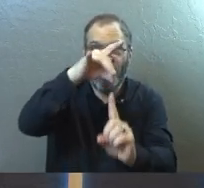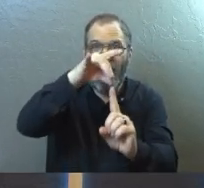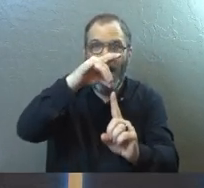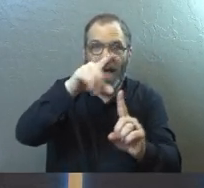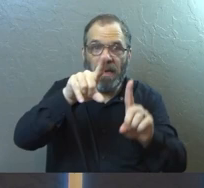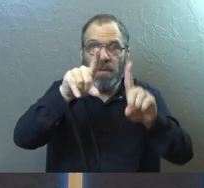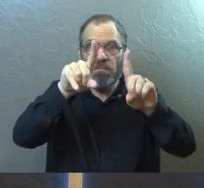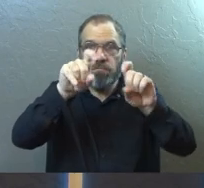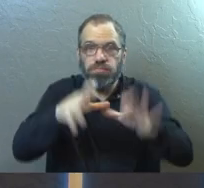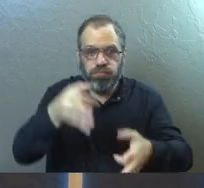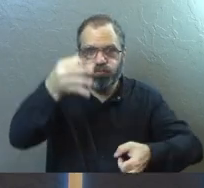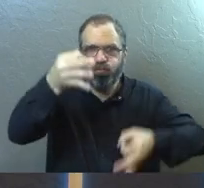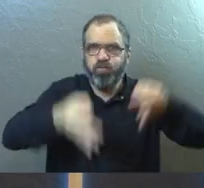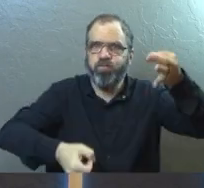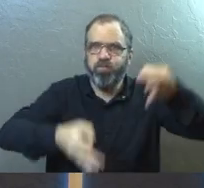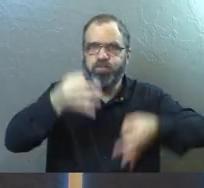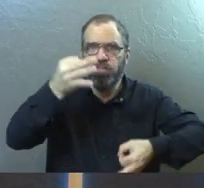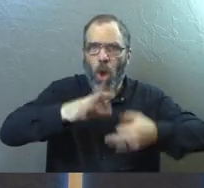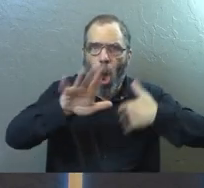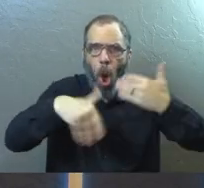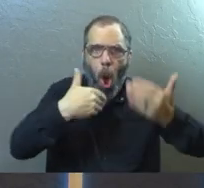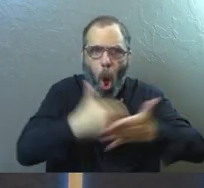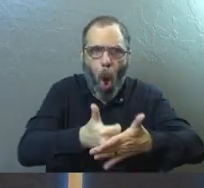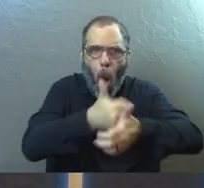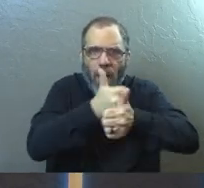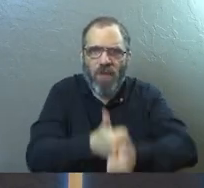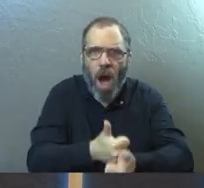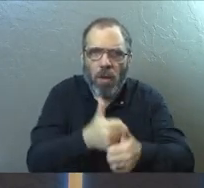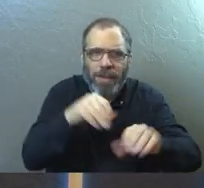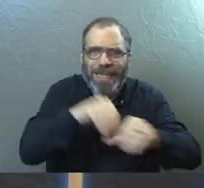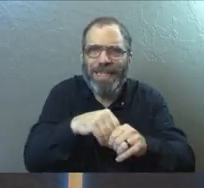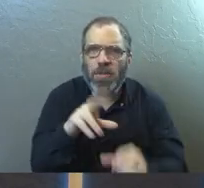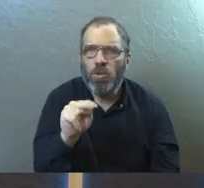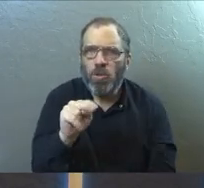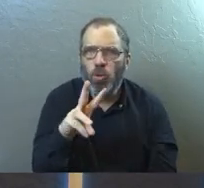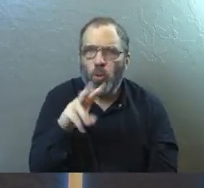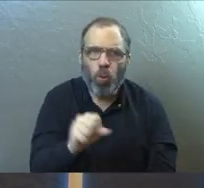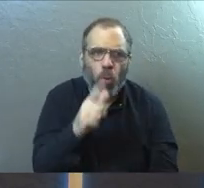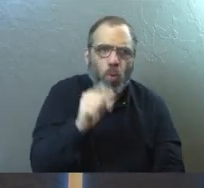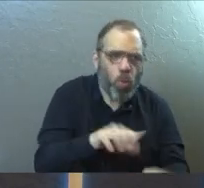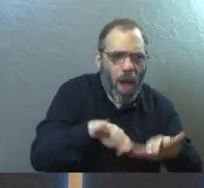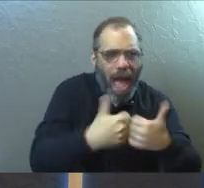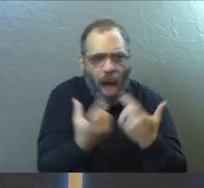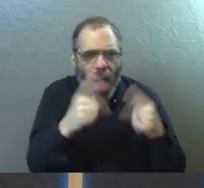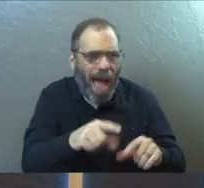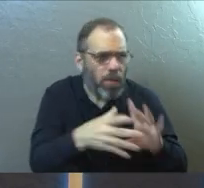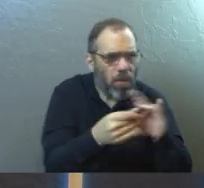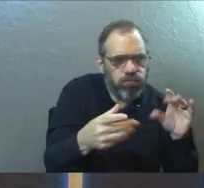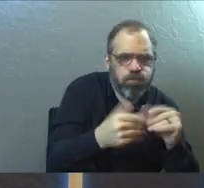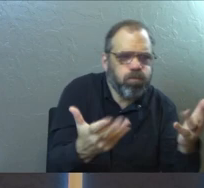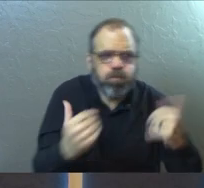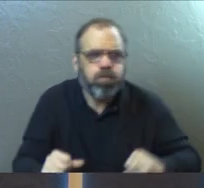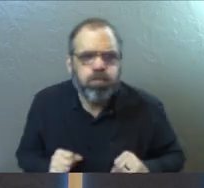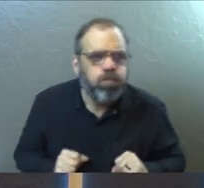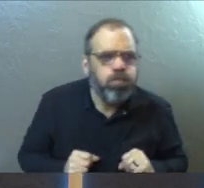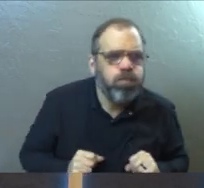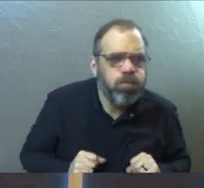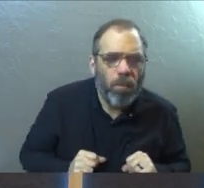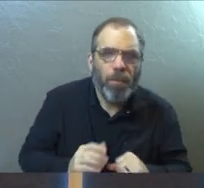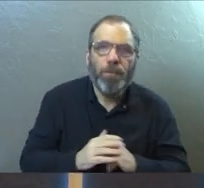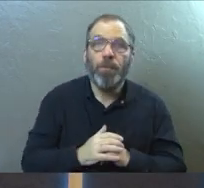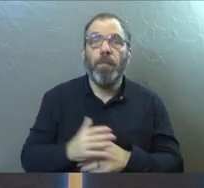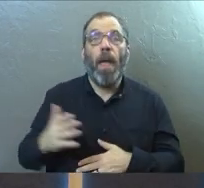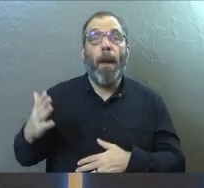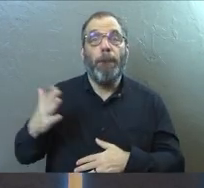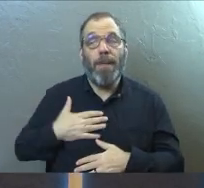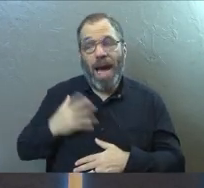Trial of the century. Everybody's following it in the newspapers. Who did this? How this whole thing's going to unfold? So